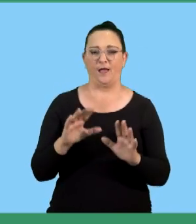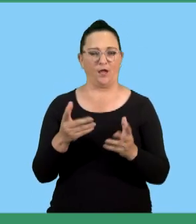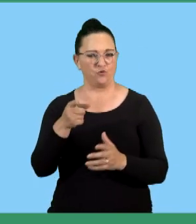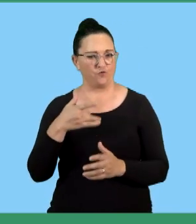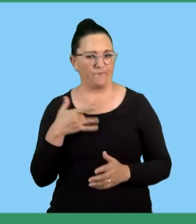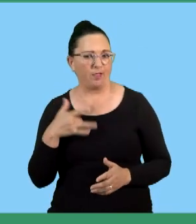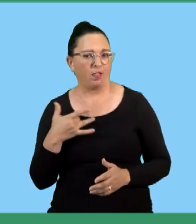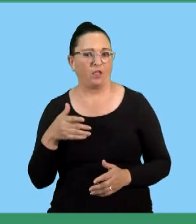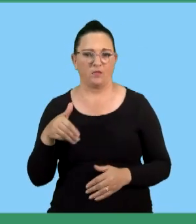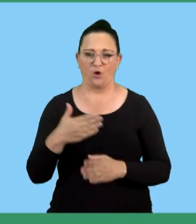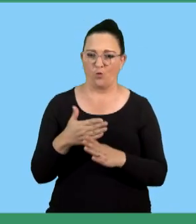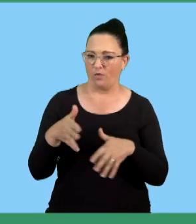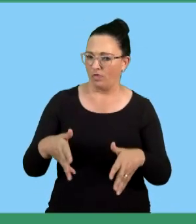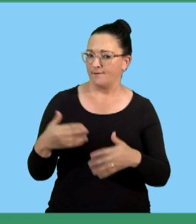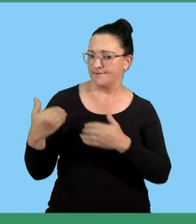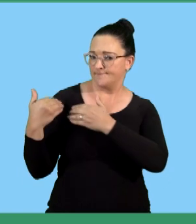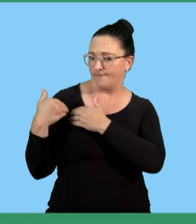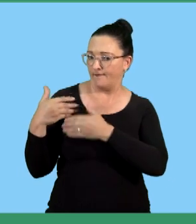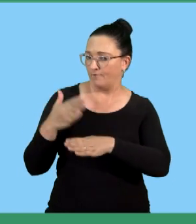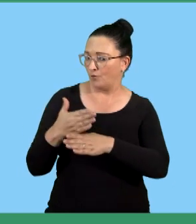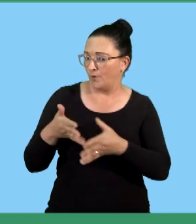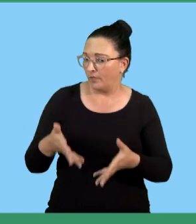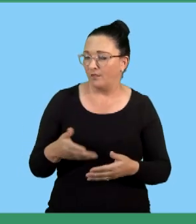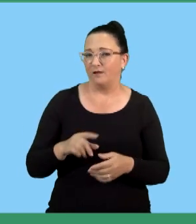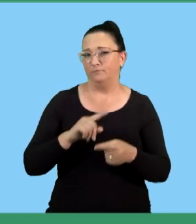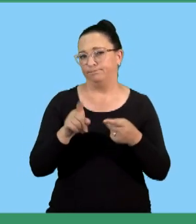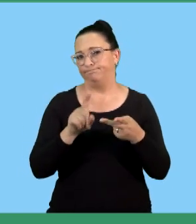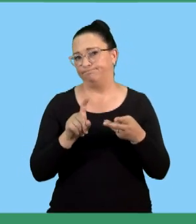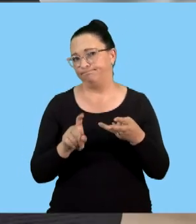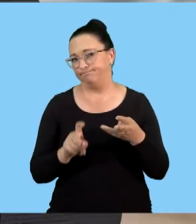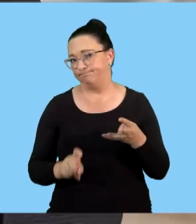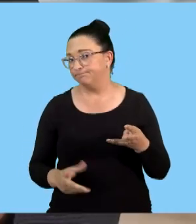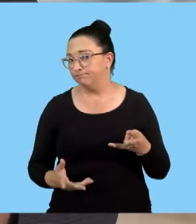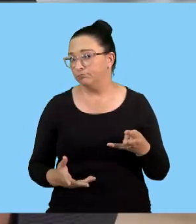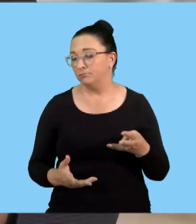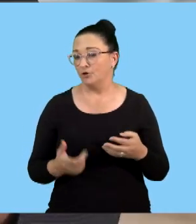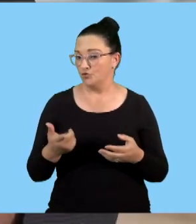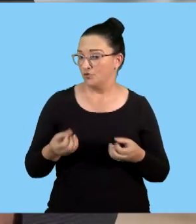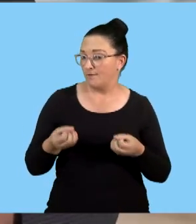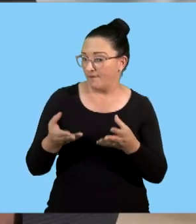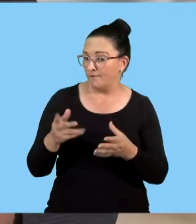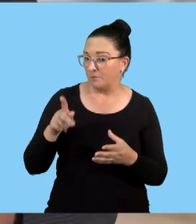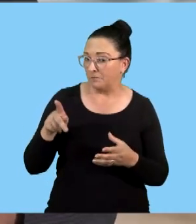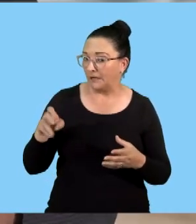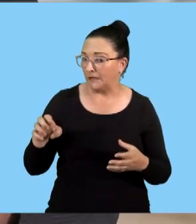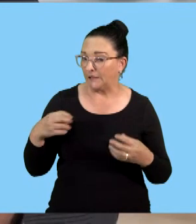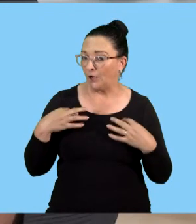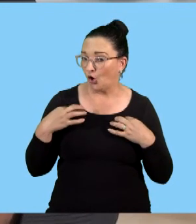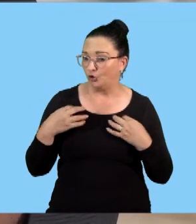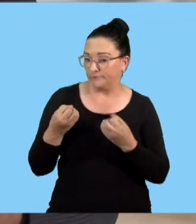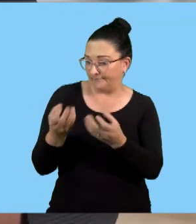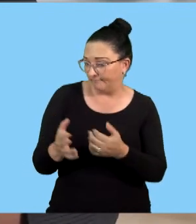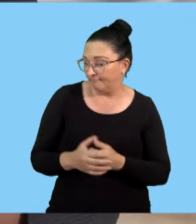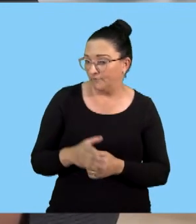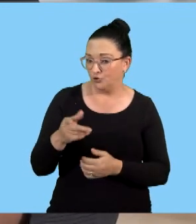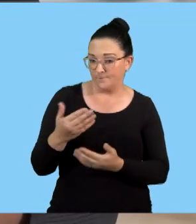Or how do you feel working here? Is it safe to be working here? And all those things. Are you given the protective gears here? Do